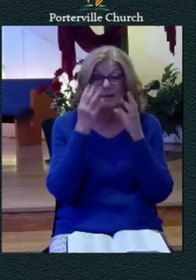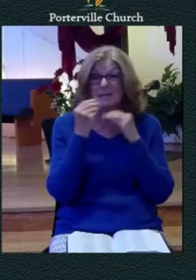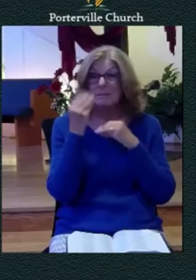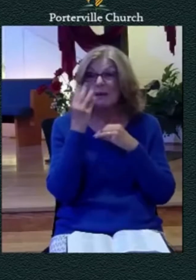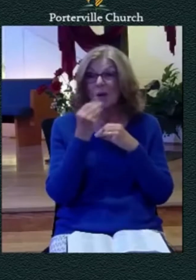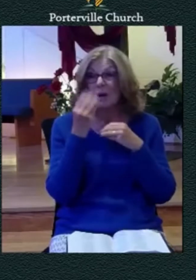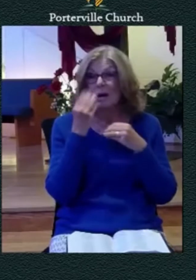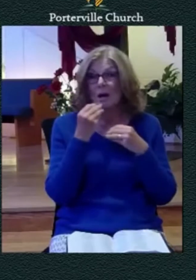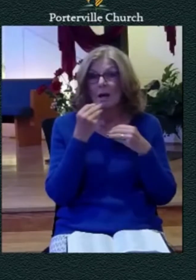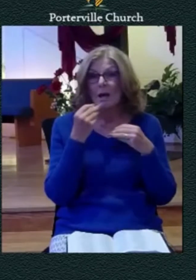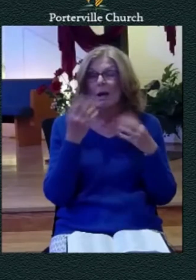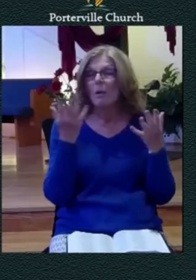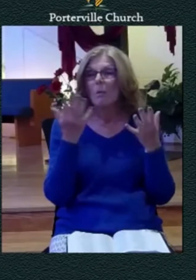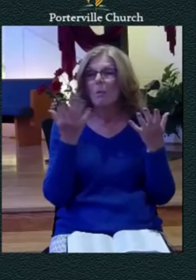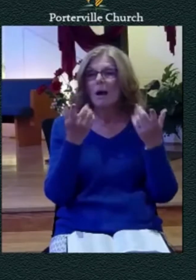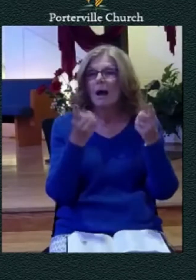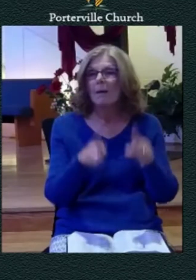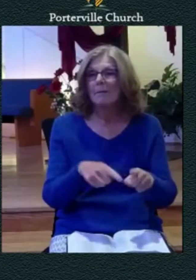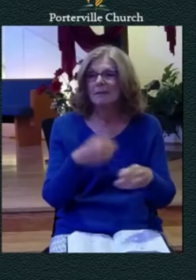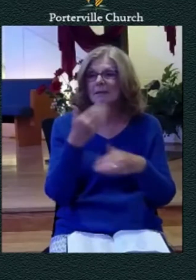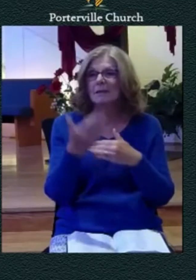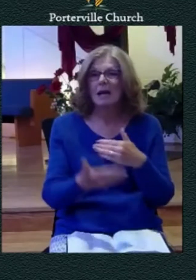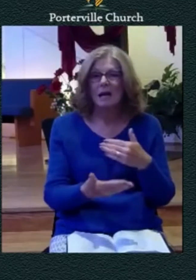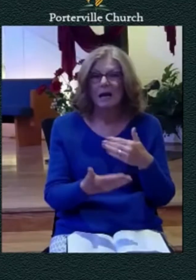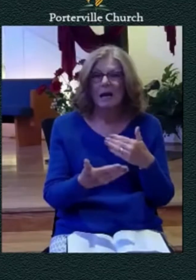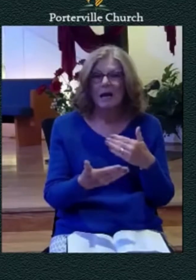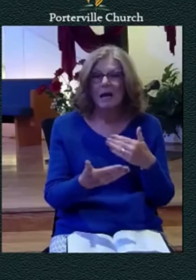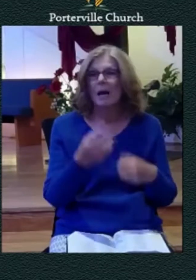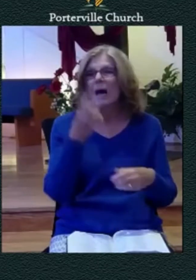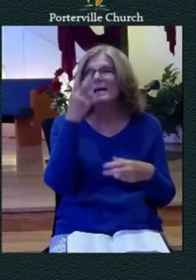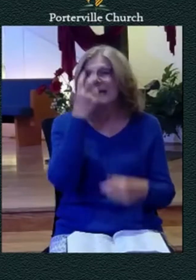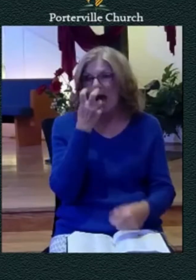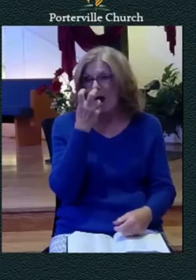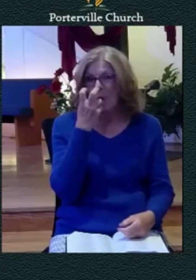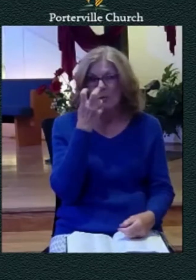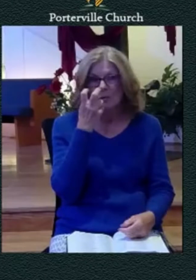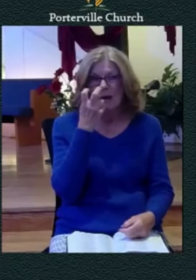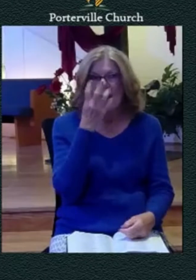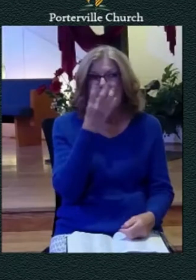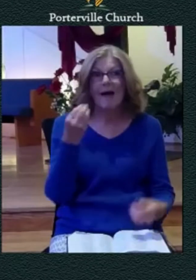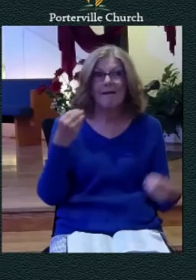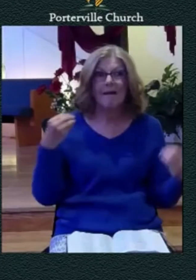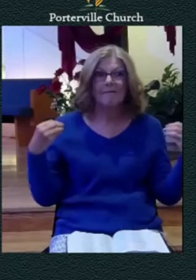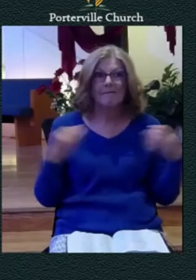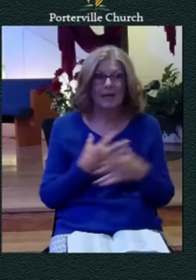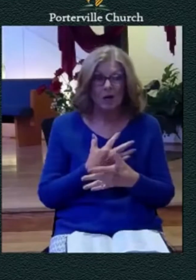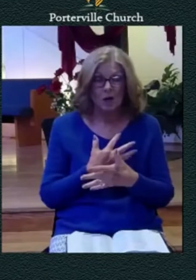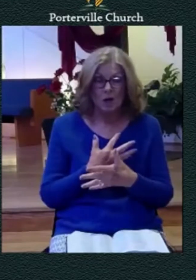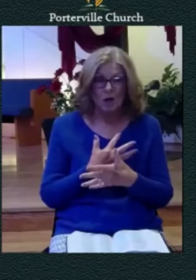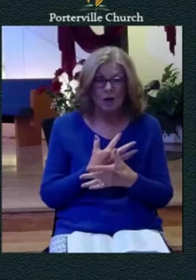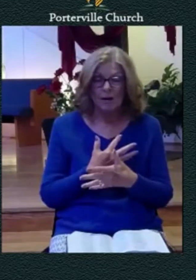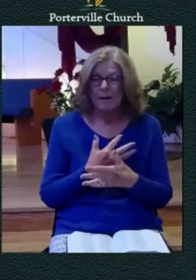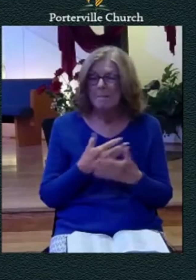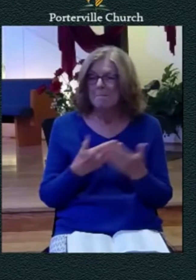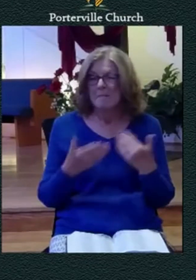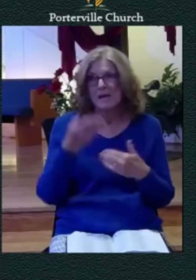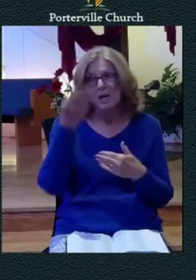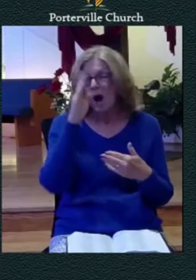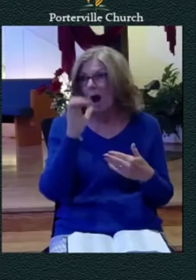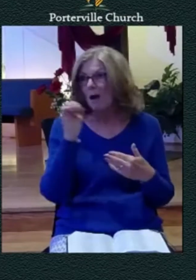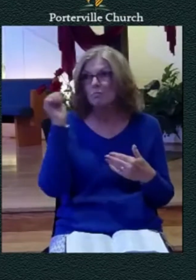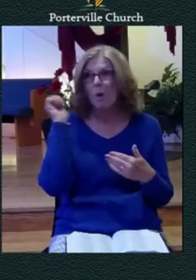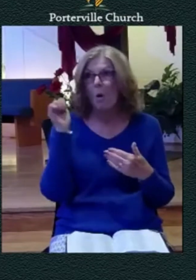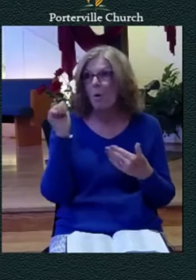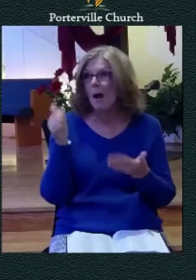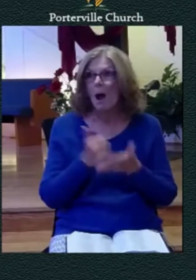comes up is is is is there's doubt and there's fear maybe god won't show up for me maybe god's forgotten his